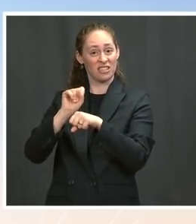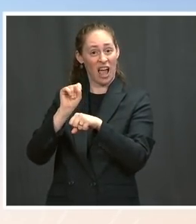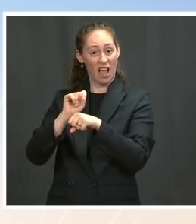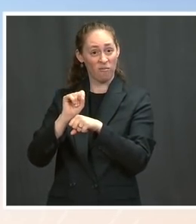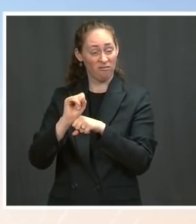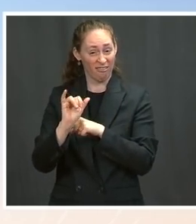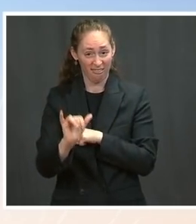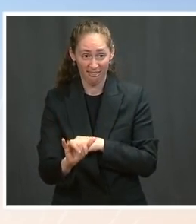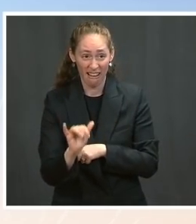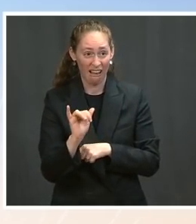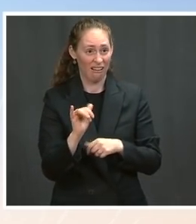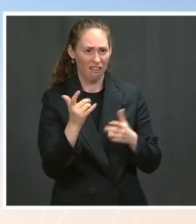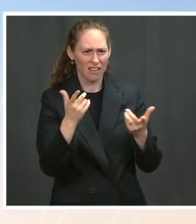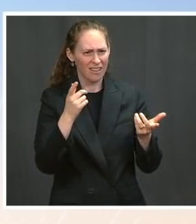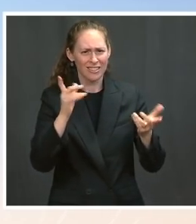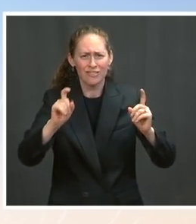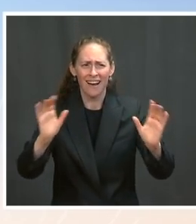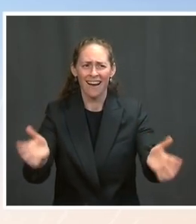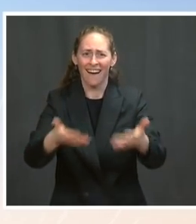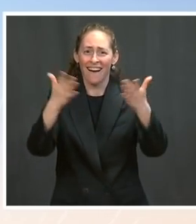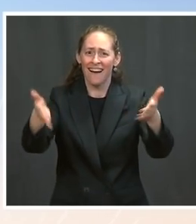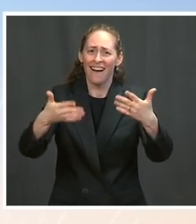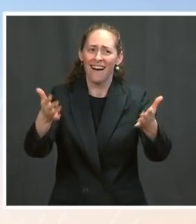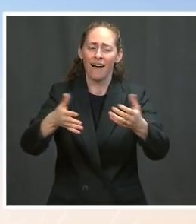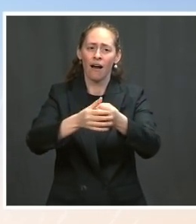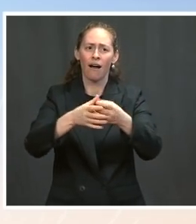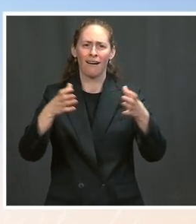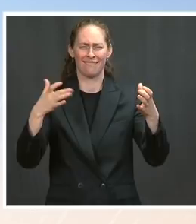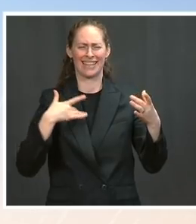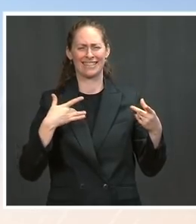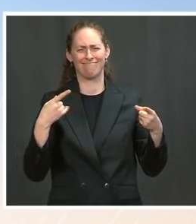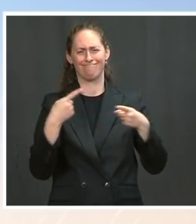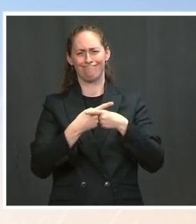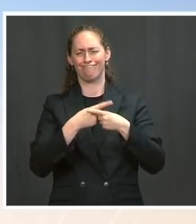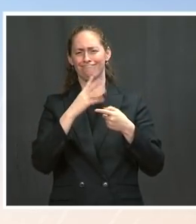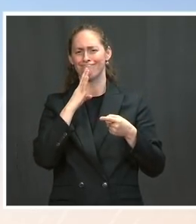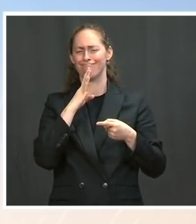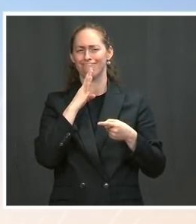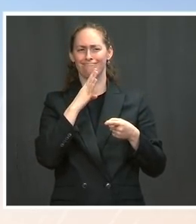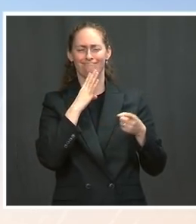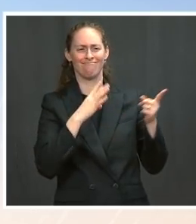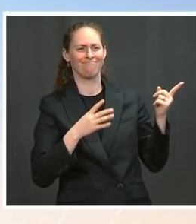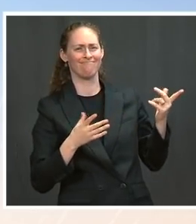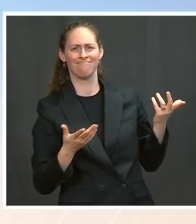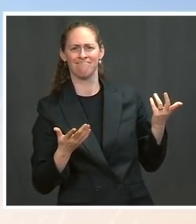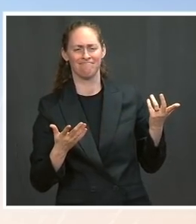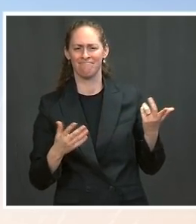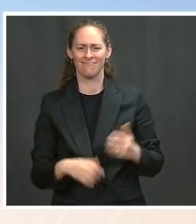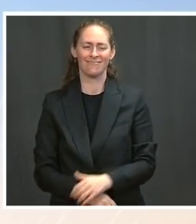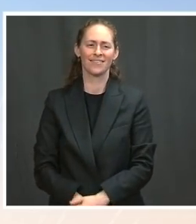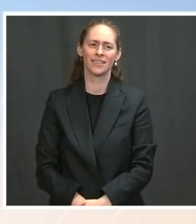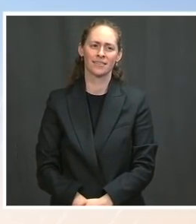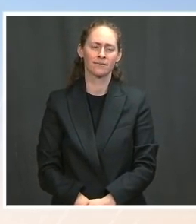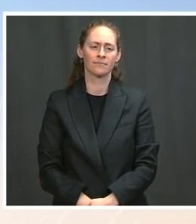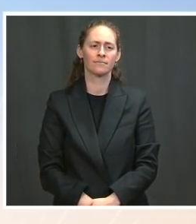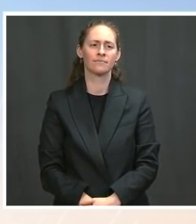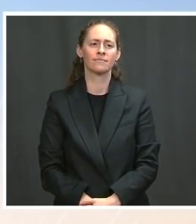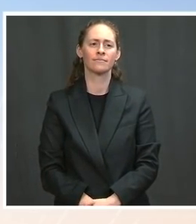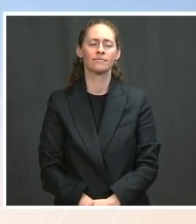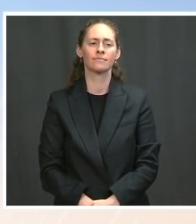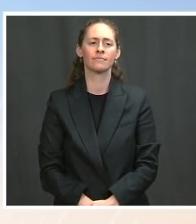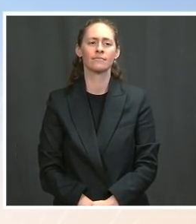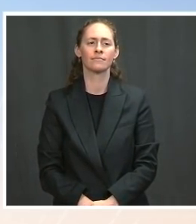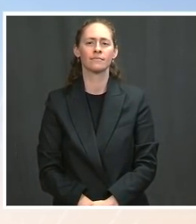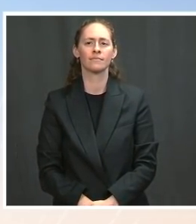help put more people back to work. So that's kind of hard to understand. The have yet to see the effects of this $2 trillion get through the economy and we're losing jobs.